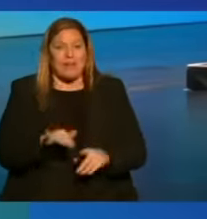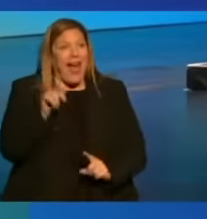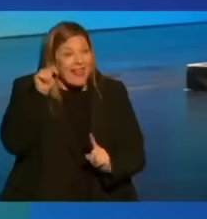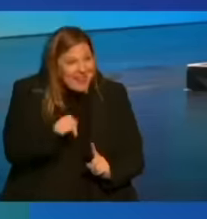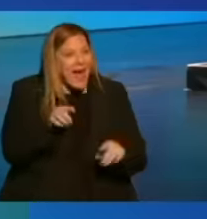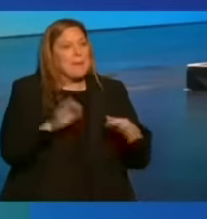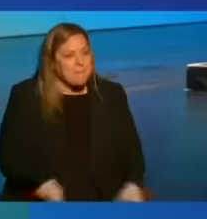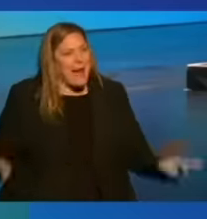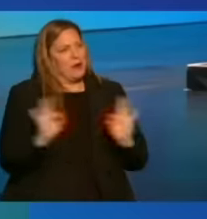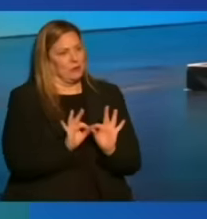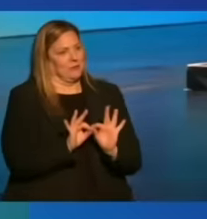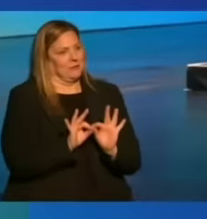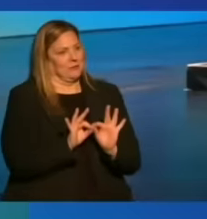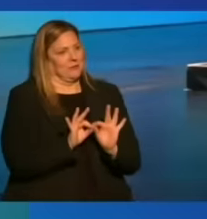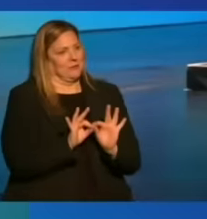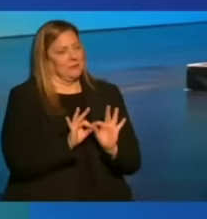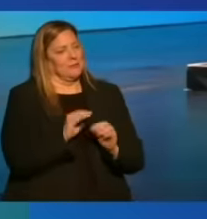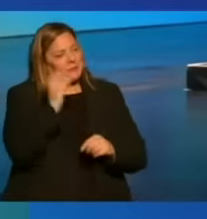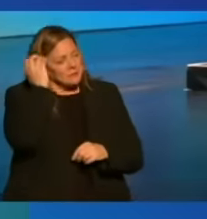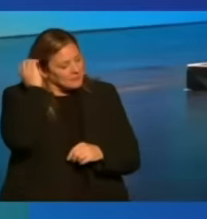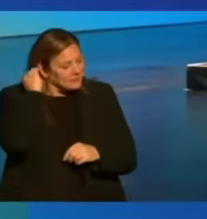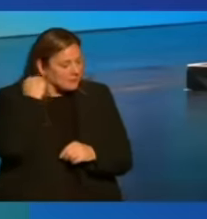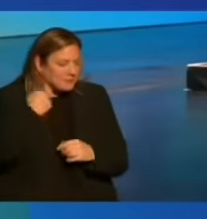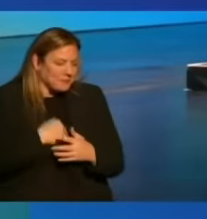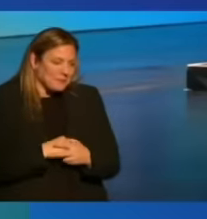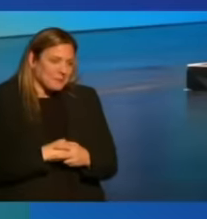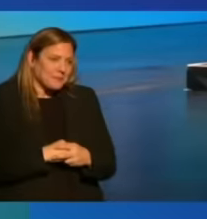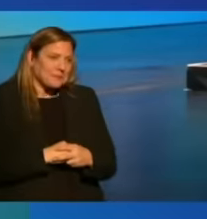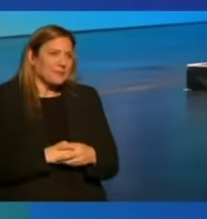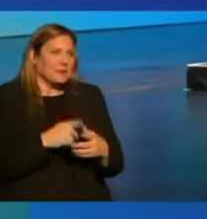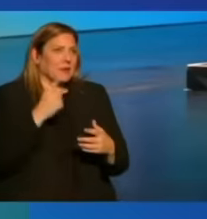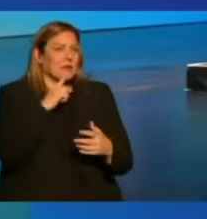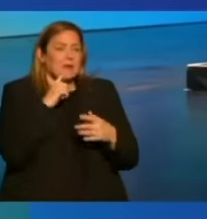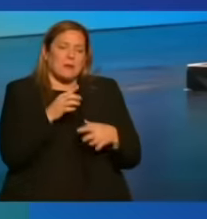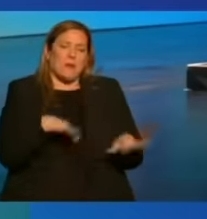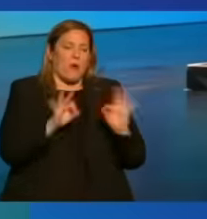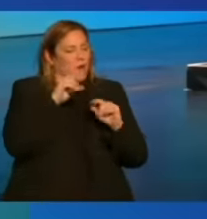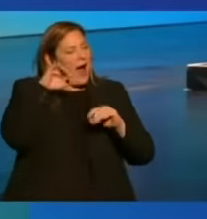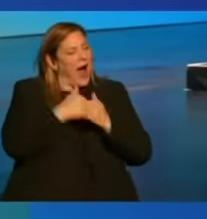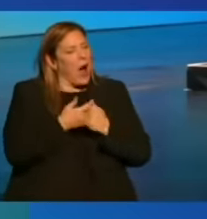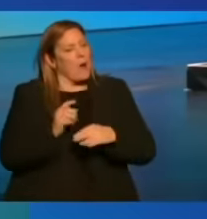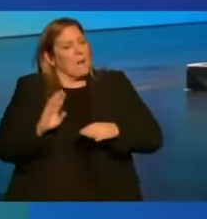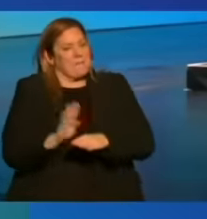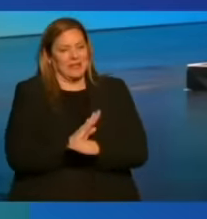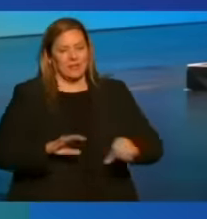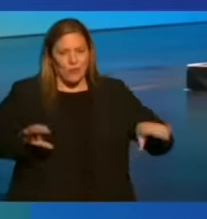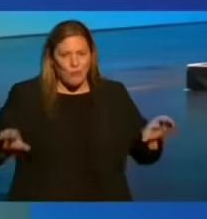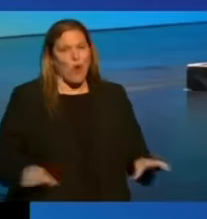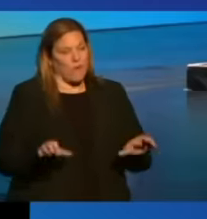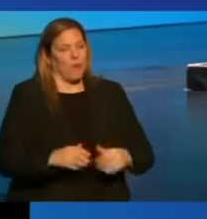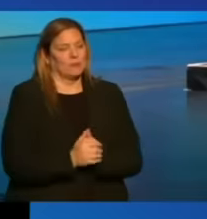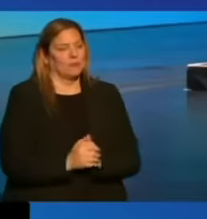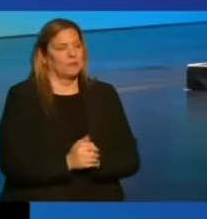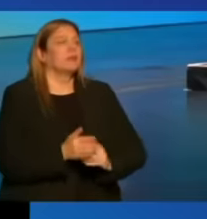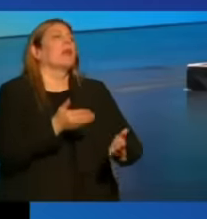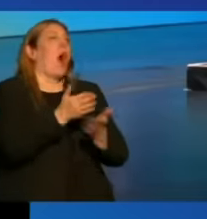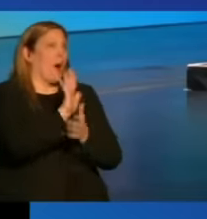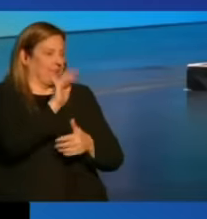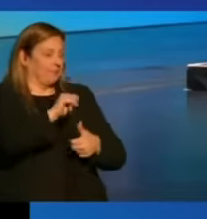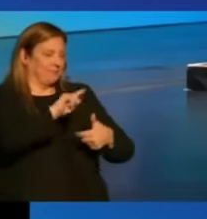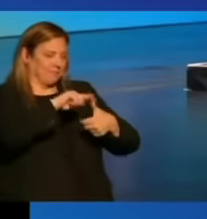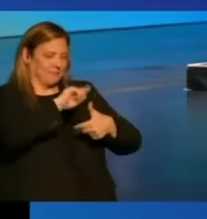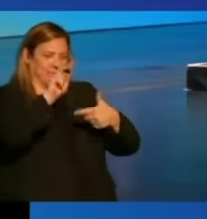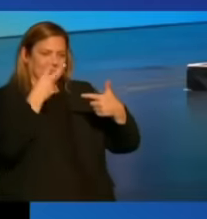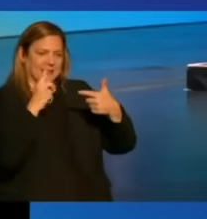in terms of how your business performs. All right. Second thing